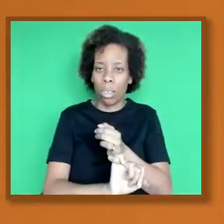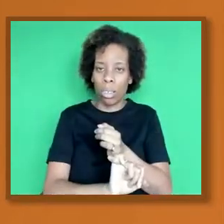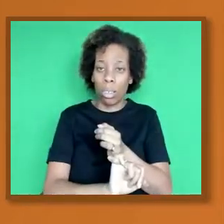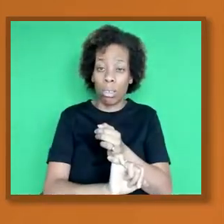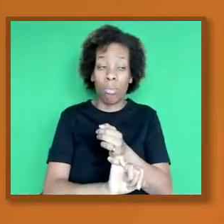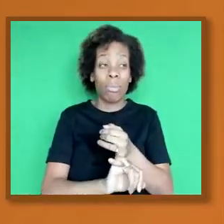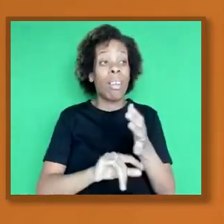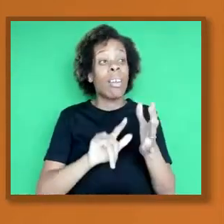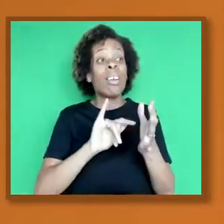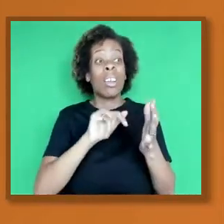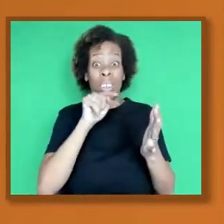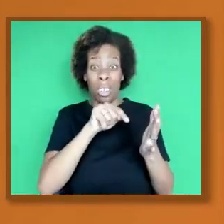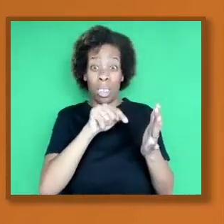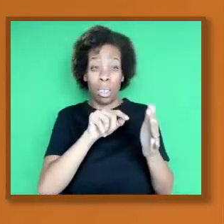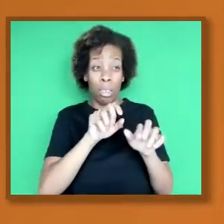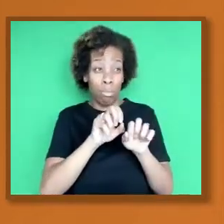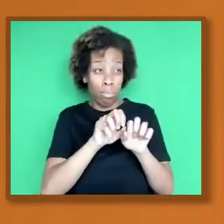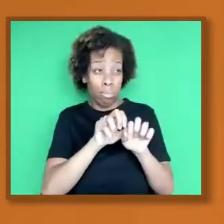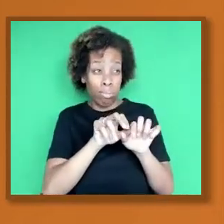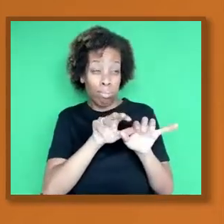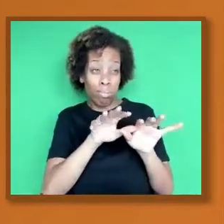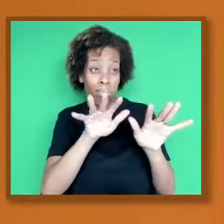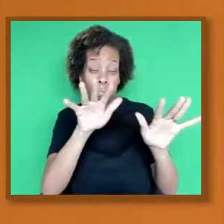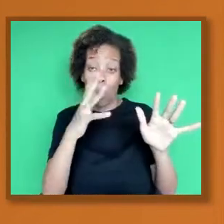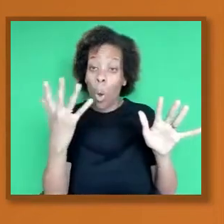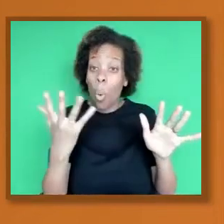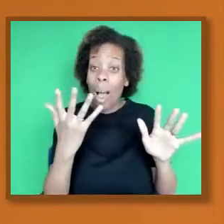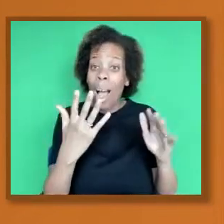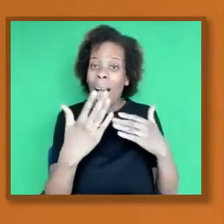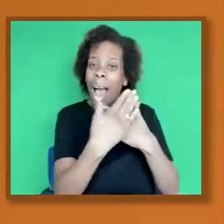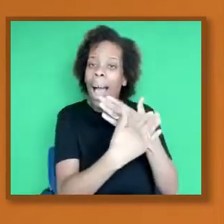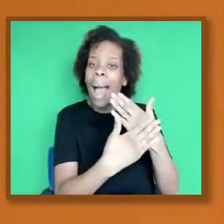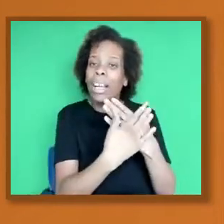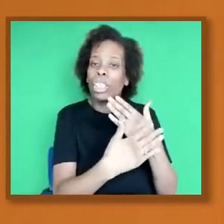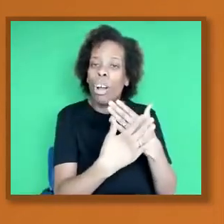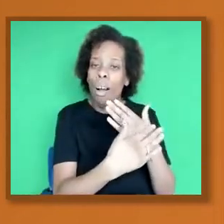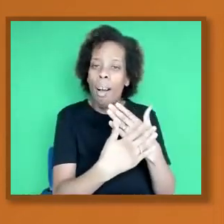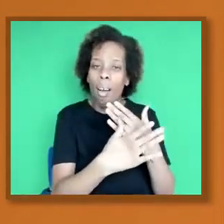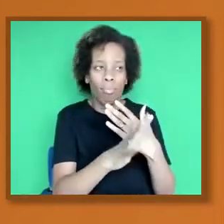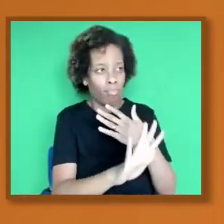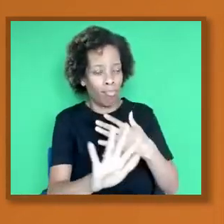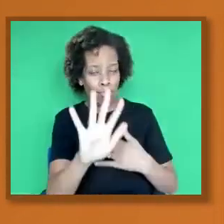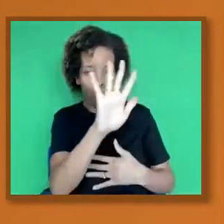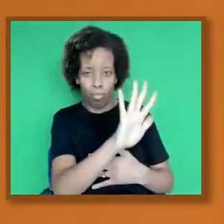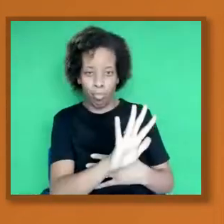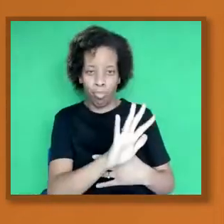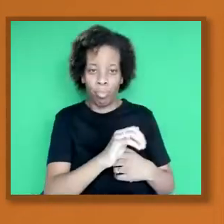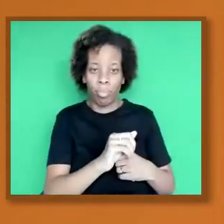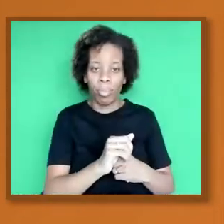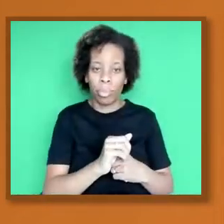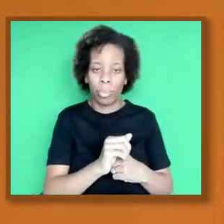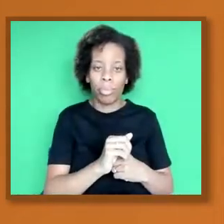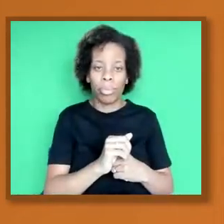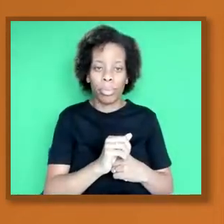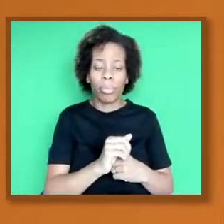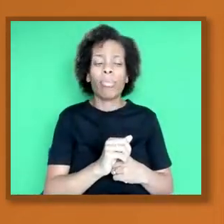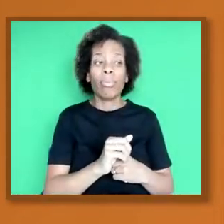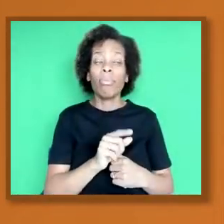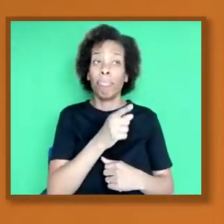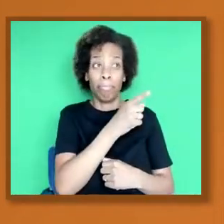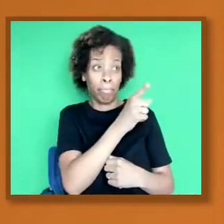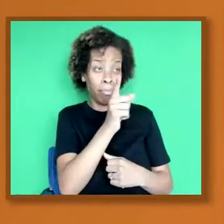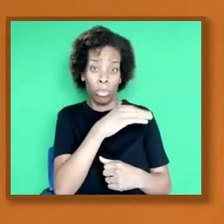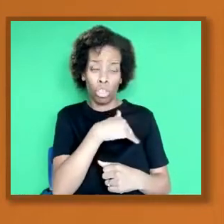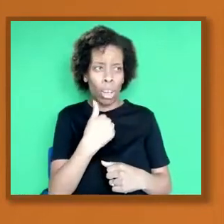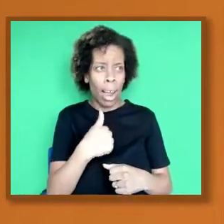the SARS pandemic in Asia, okay? and the Chinese learned how to deal with it. didn't come